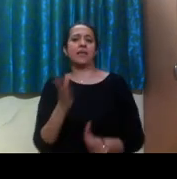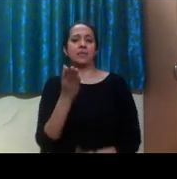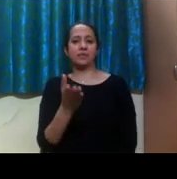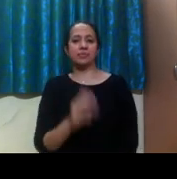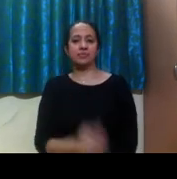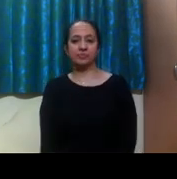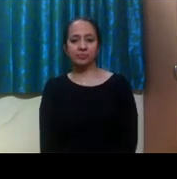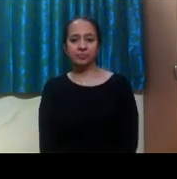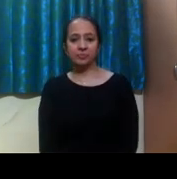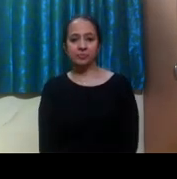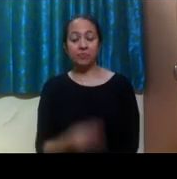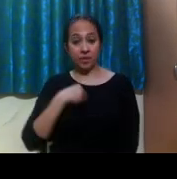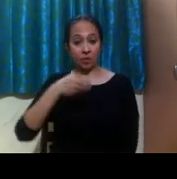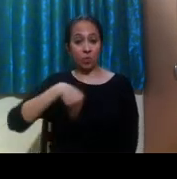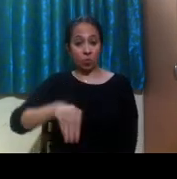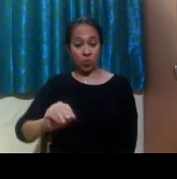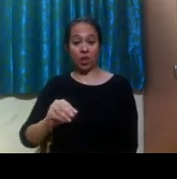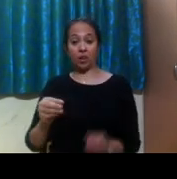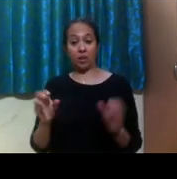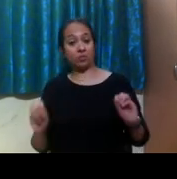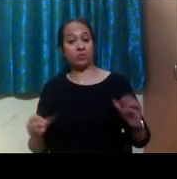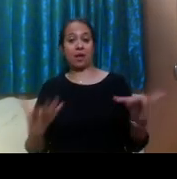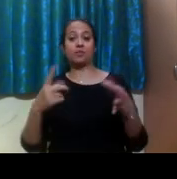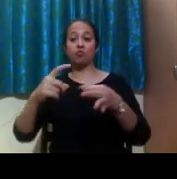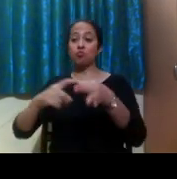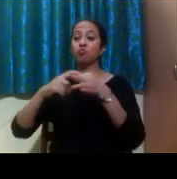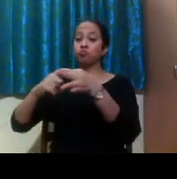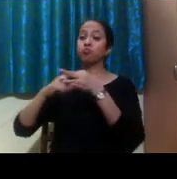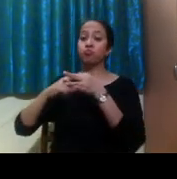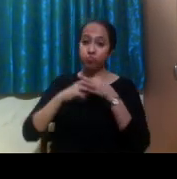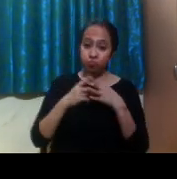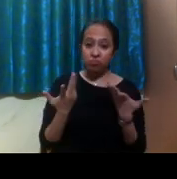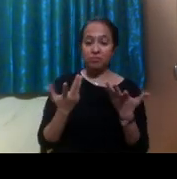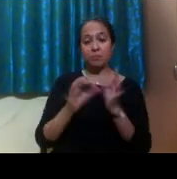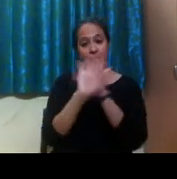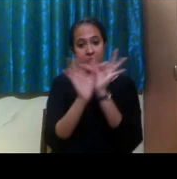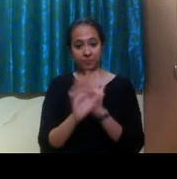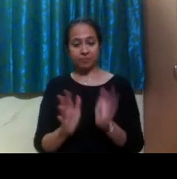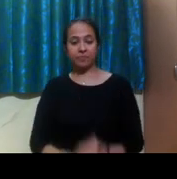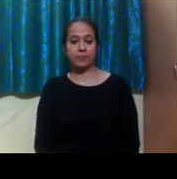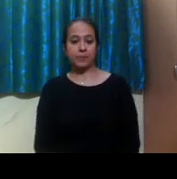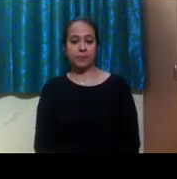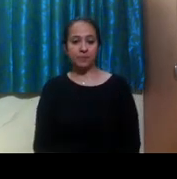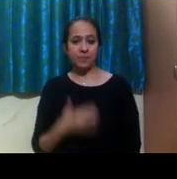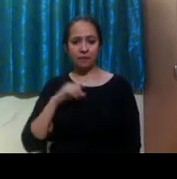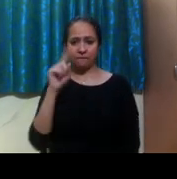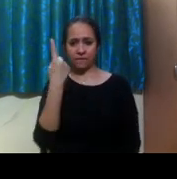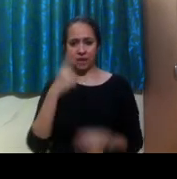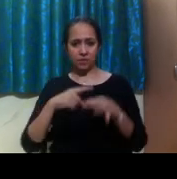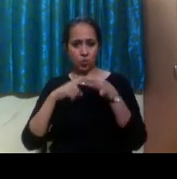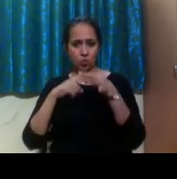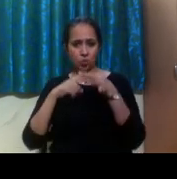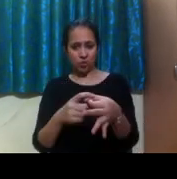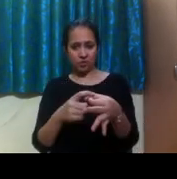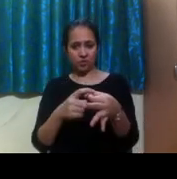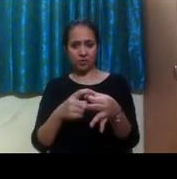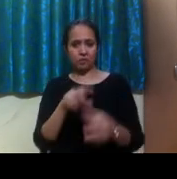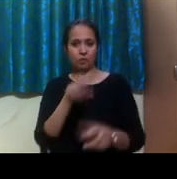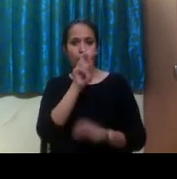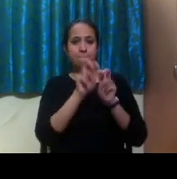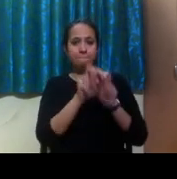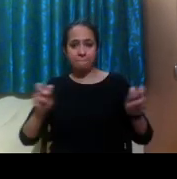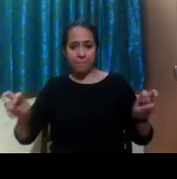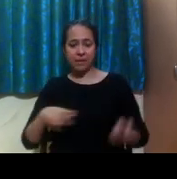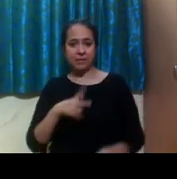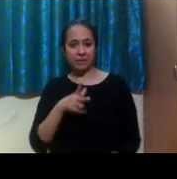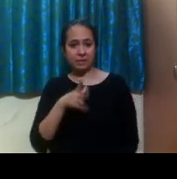We will open the floor now for questions and answers. Um, my first question to the panel is, and